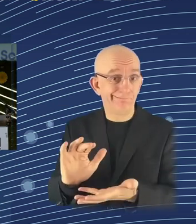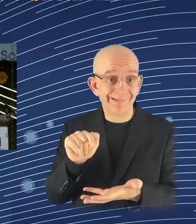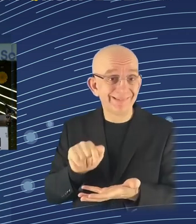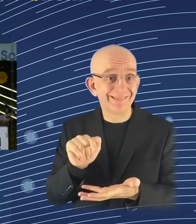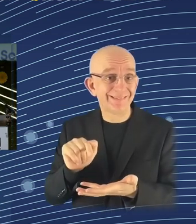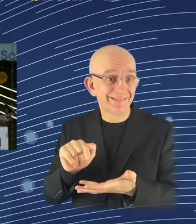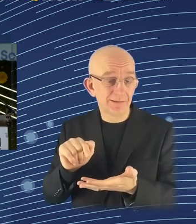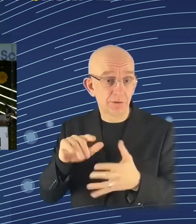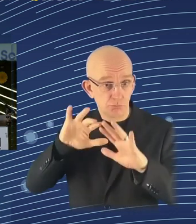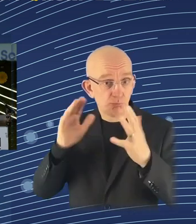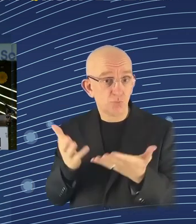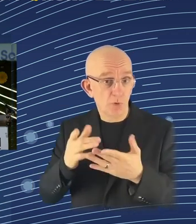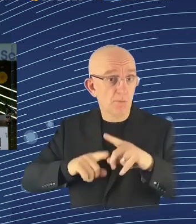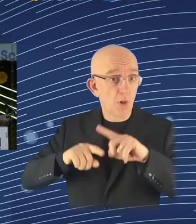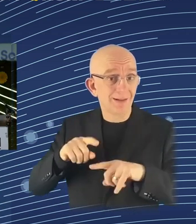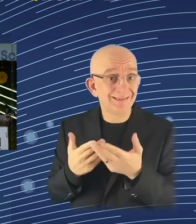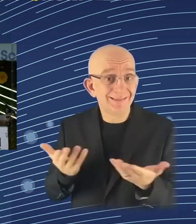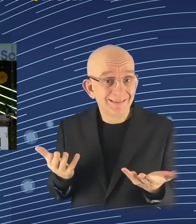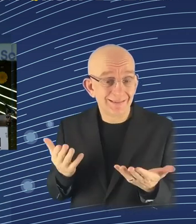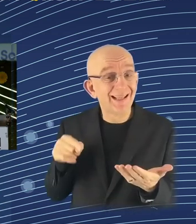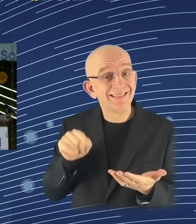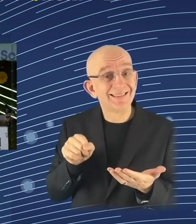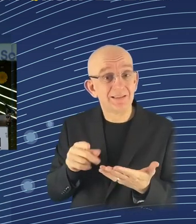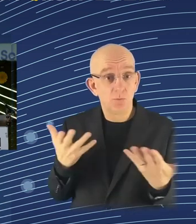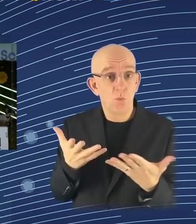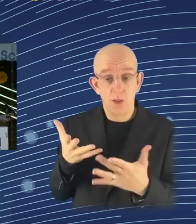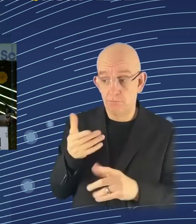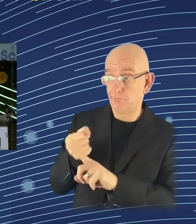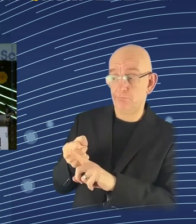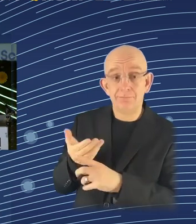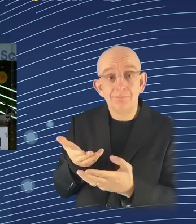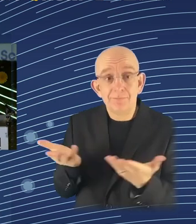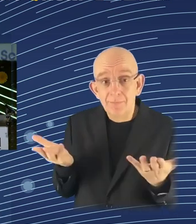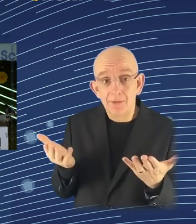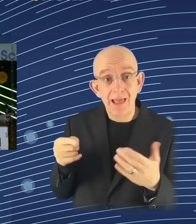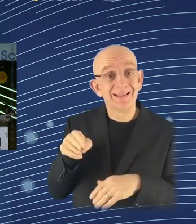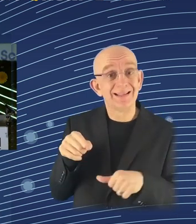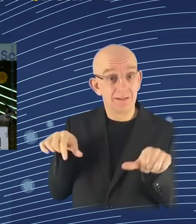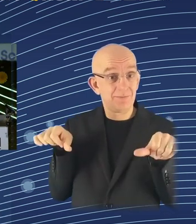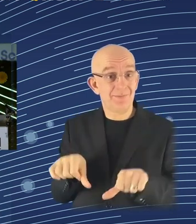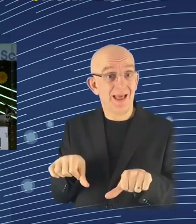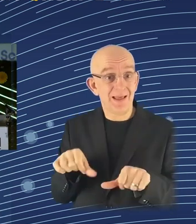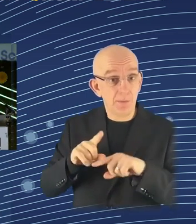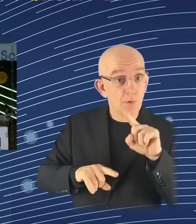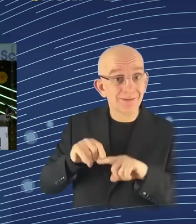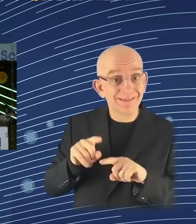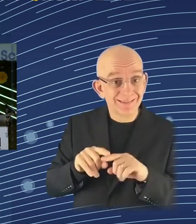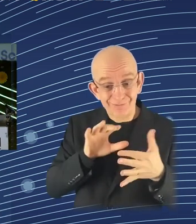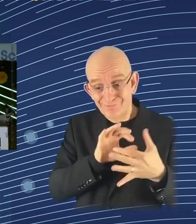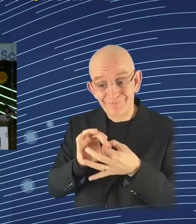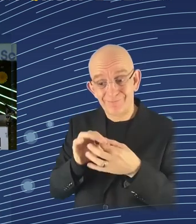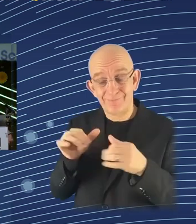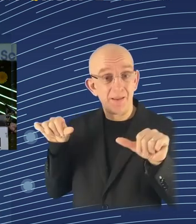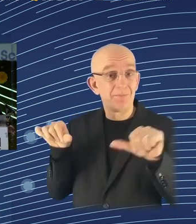bad economics. I hope that things improve. I don't know what happened yesterday in California when